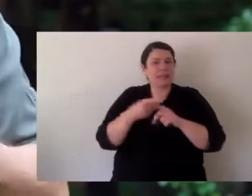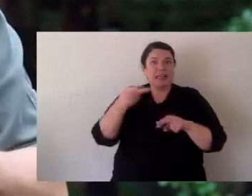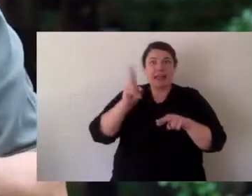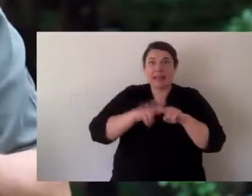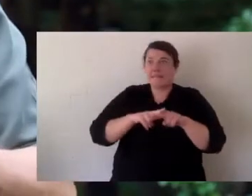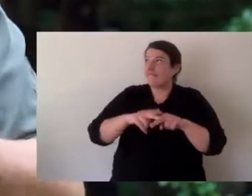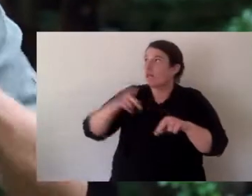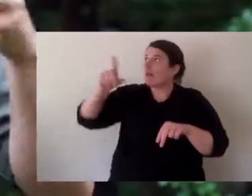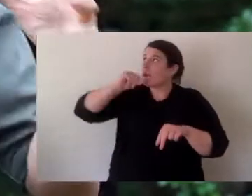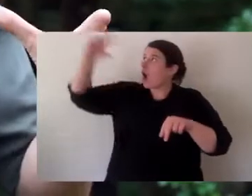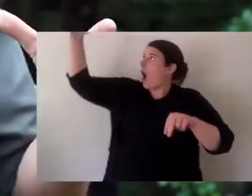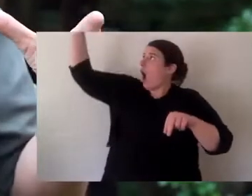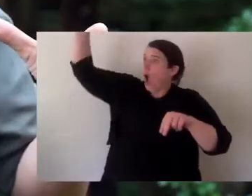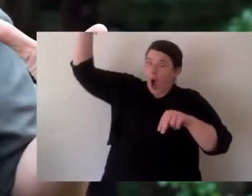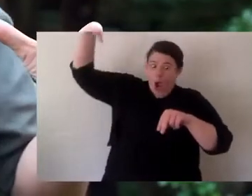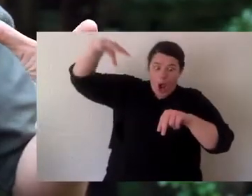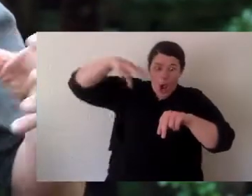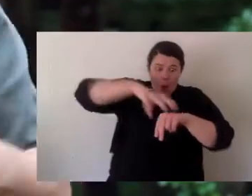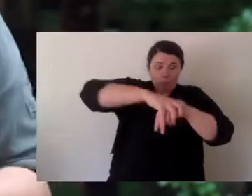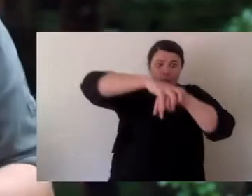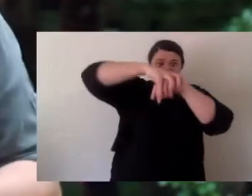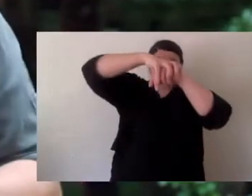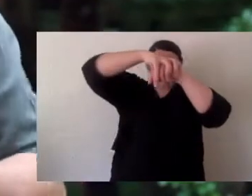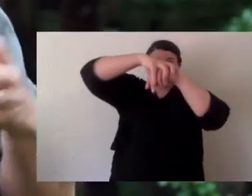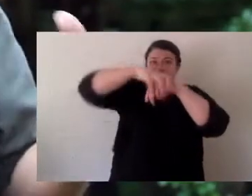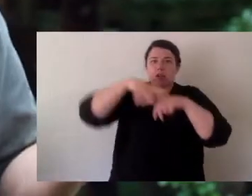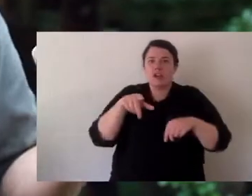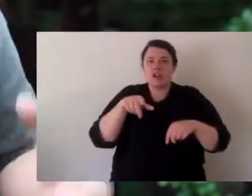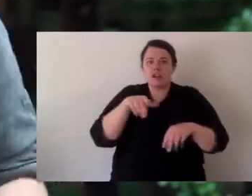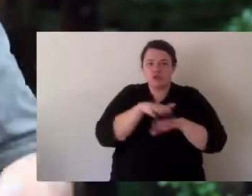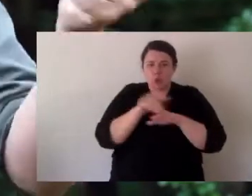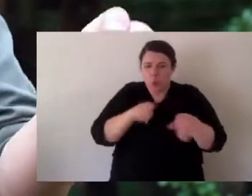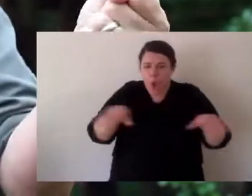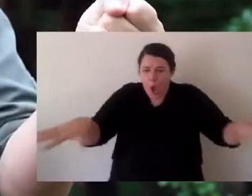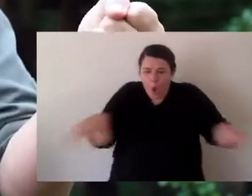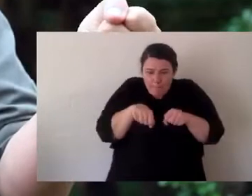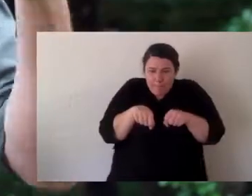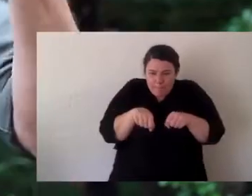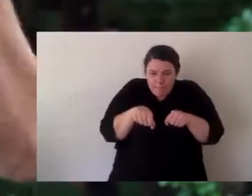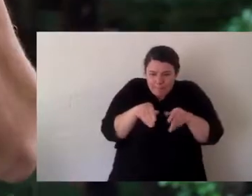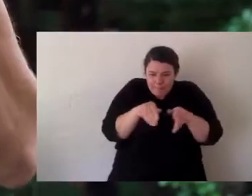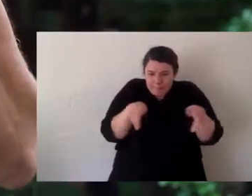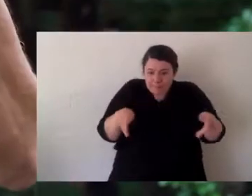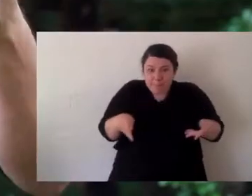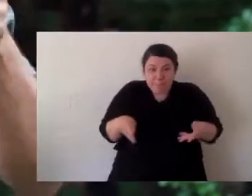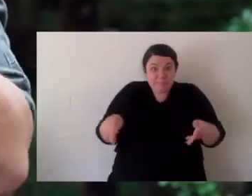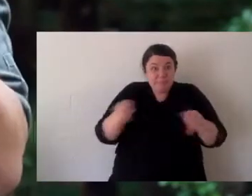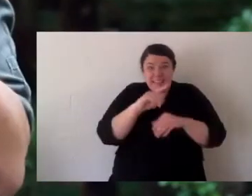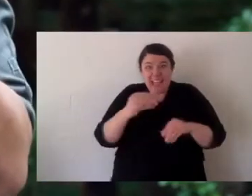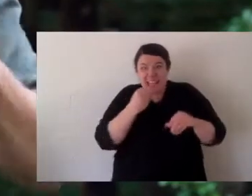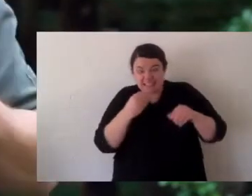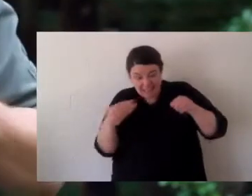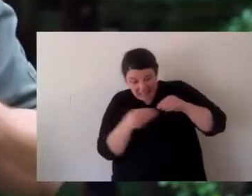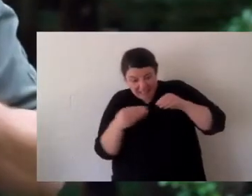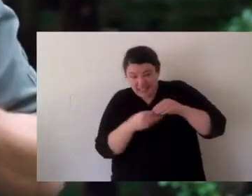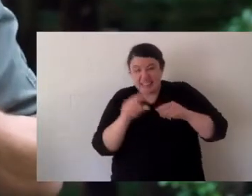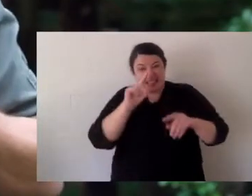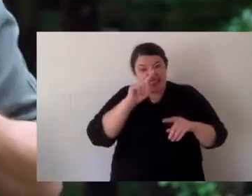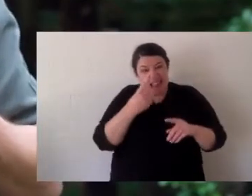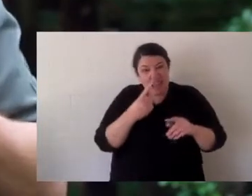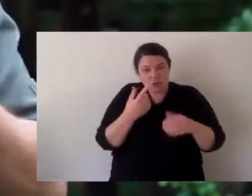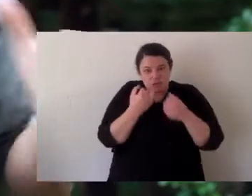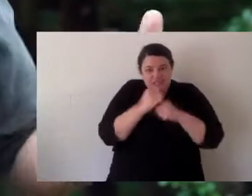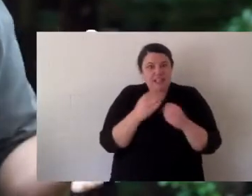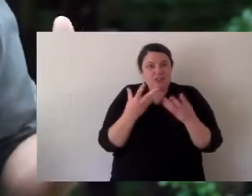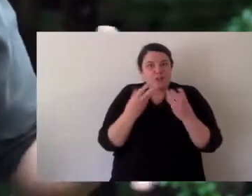and that's why they've got that hard shell. If something like a sea eagle picked a turtle up in its talons, the turtle pulls inside its